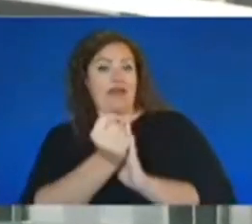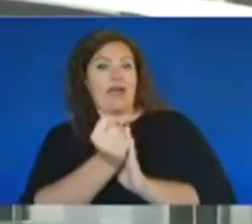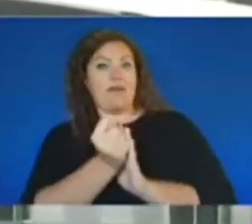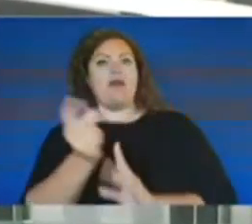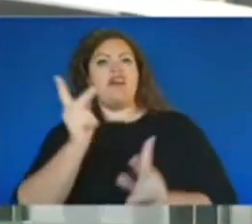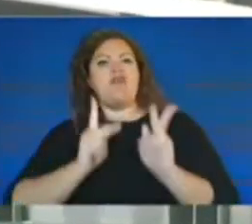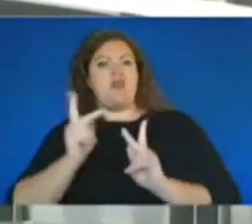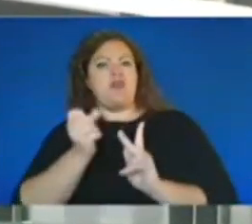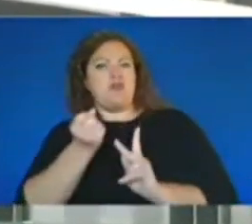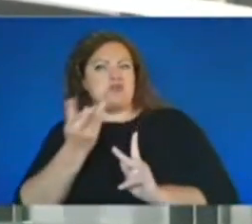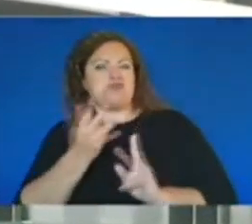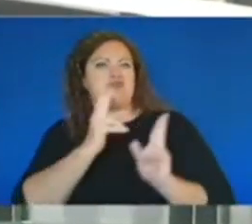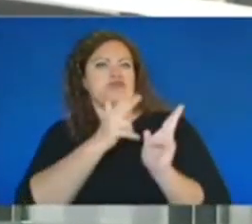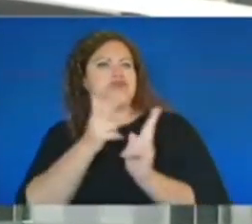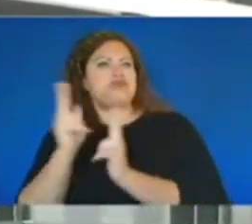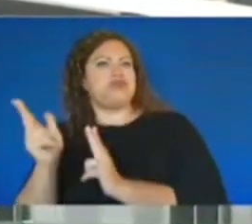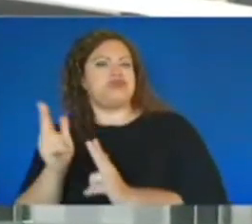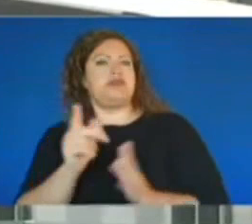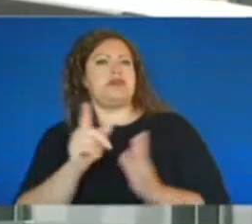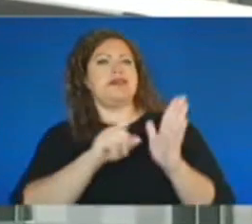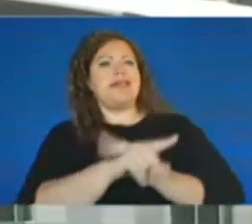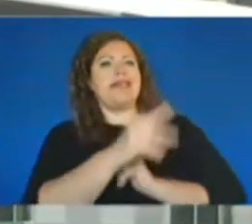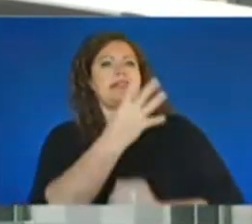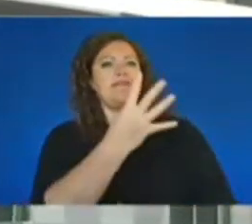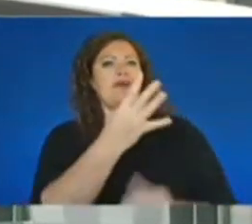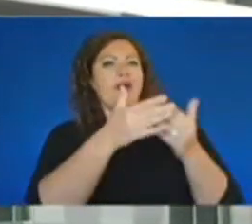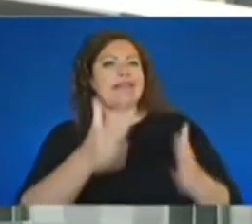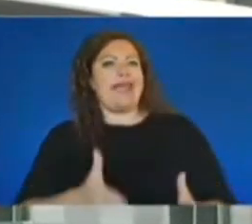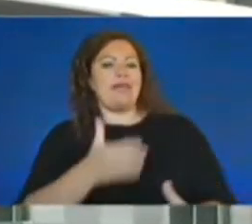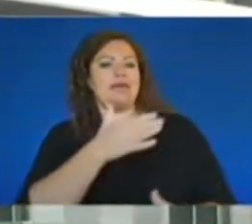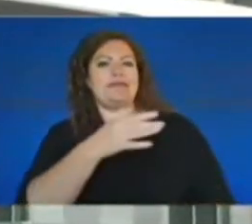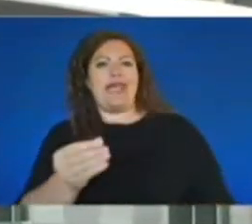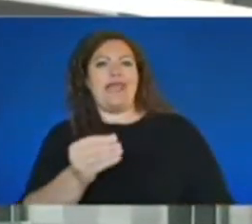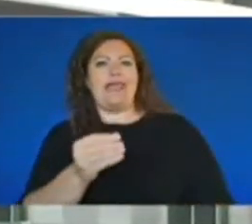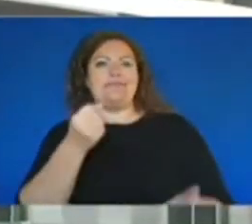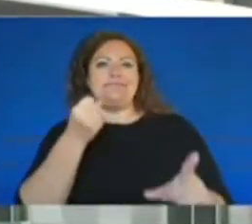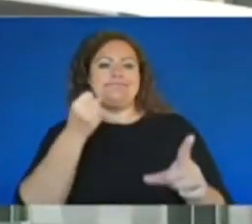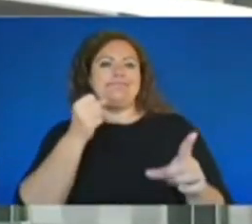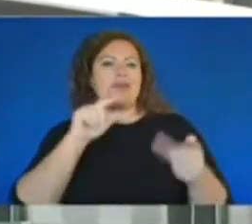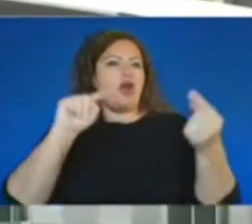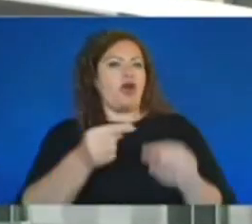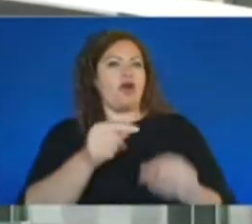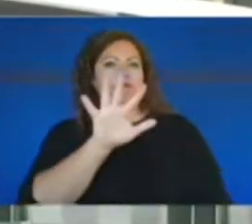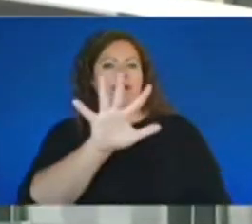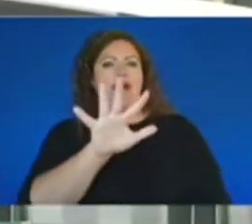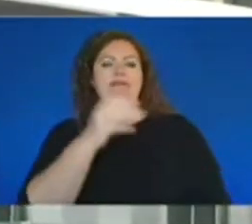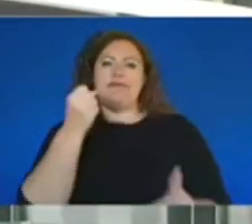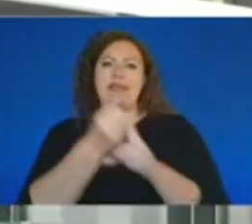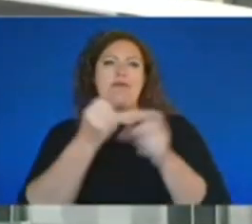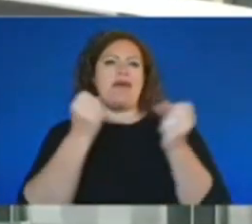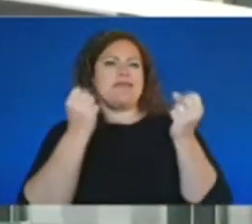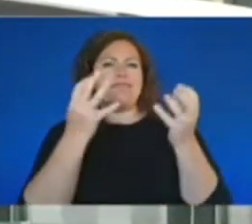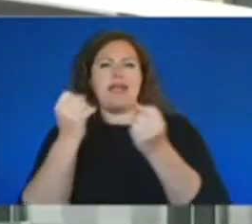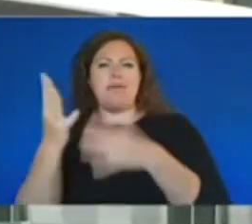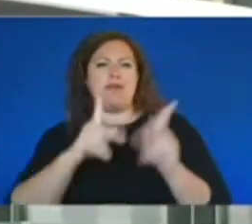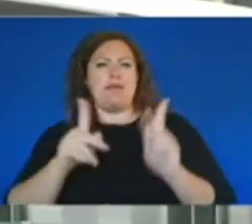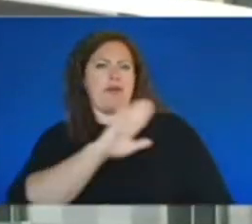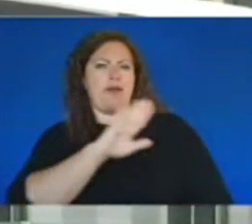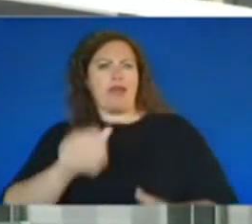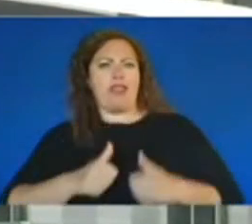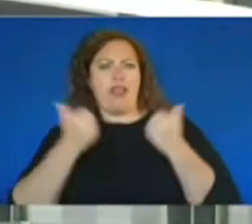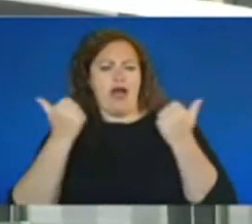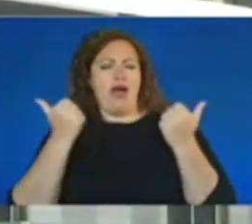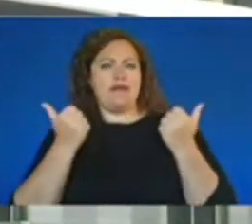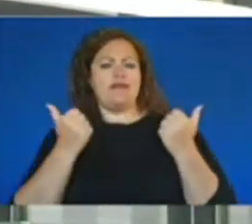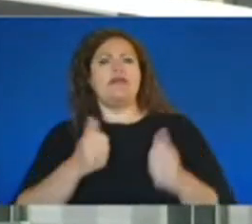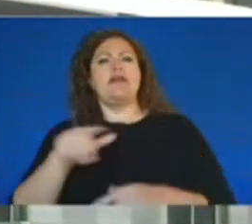five more and impacting countless lives of both their families and other folks in the neighborhood. Over the last two years, CNPD